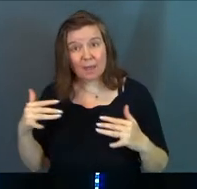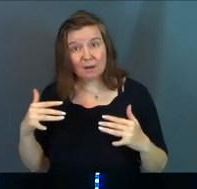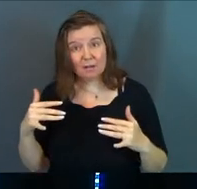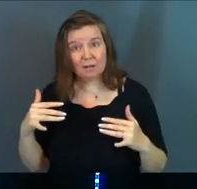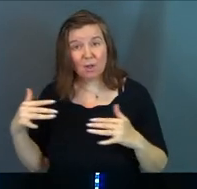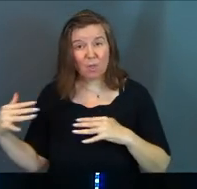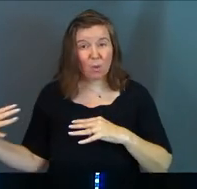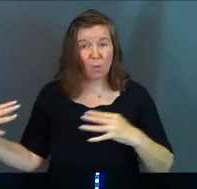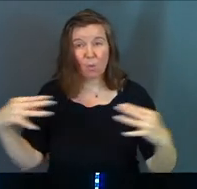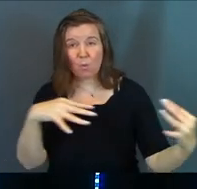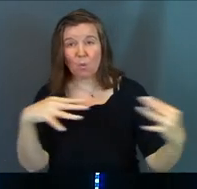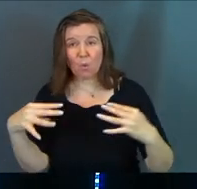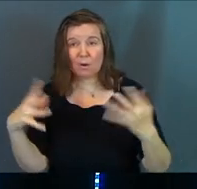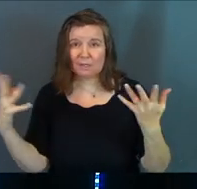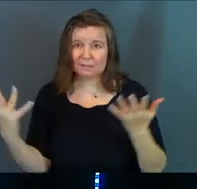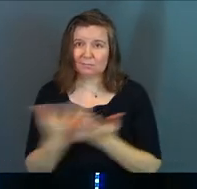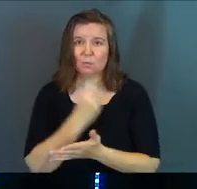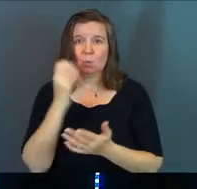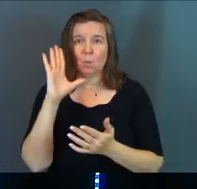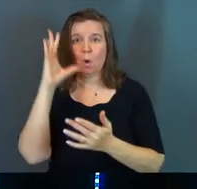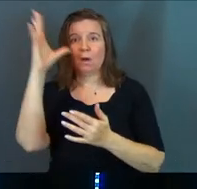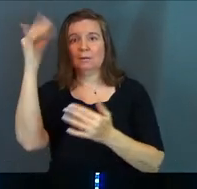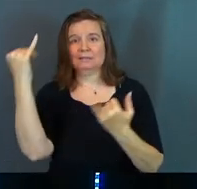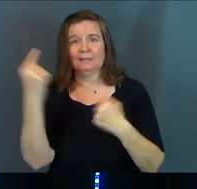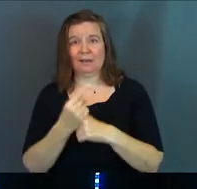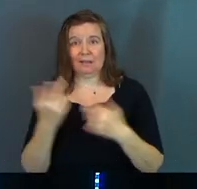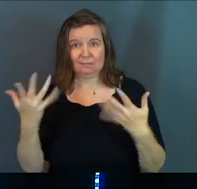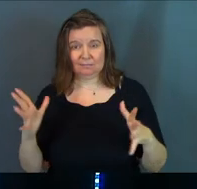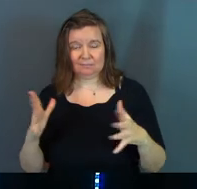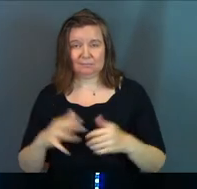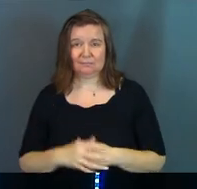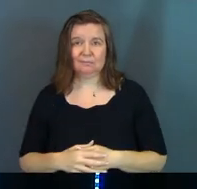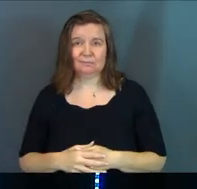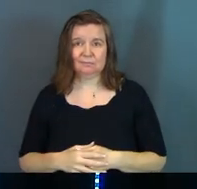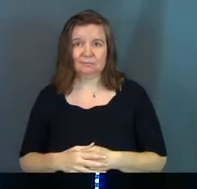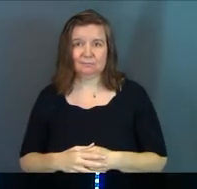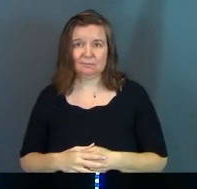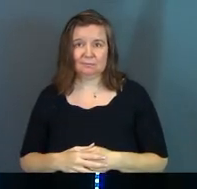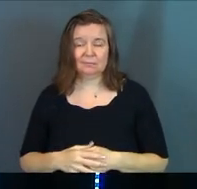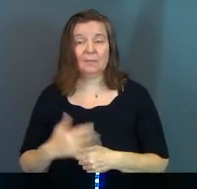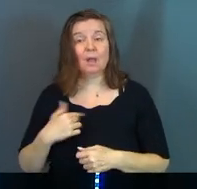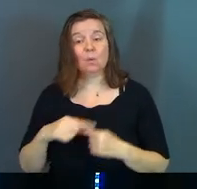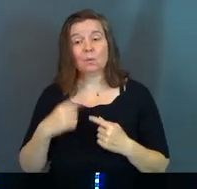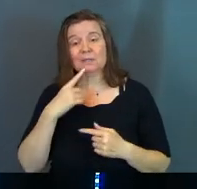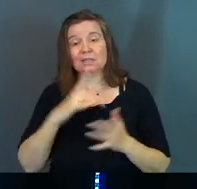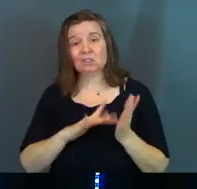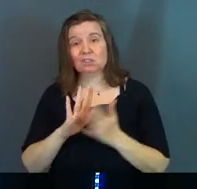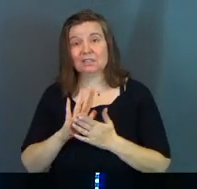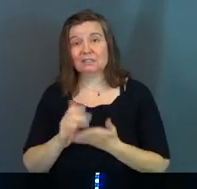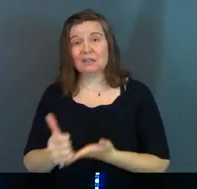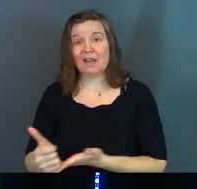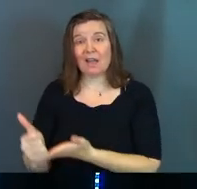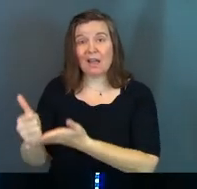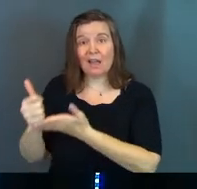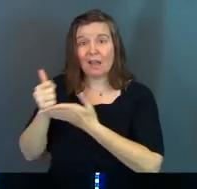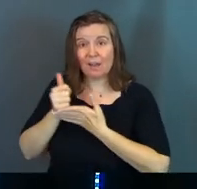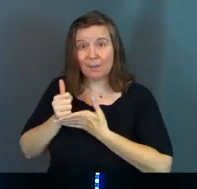the war is won today. Past tense. And when we say, Jesus, help,